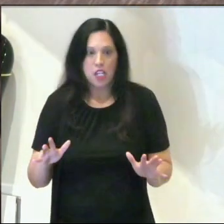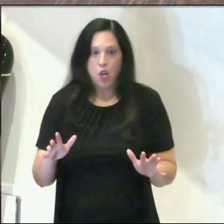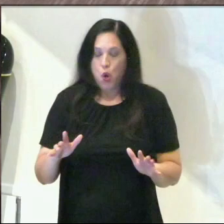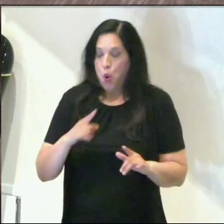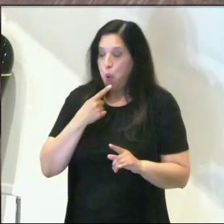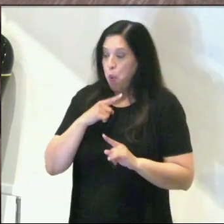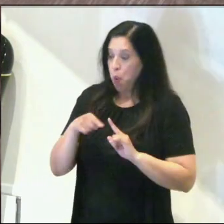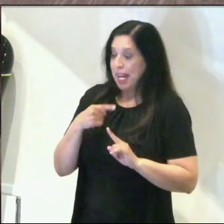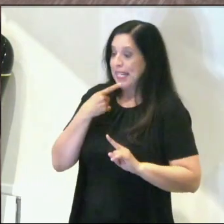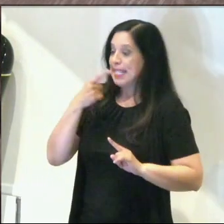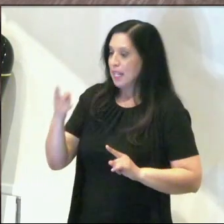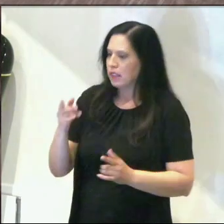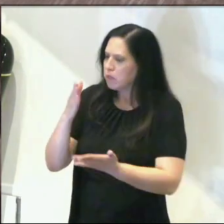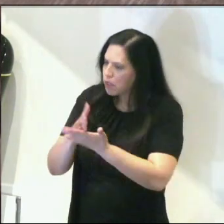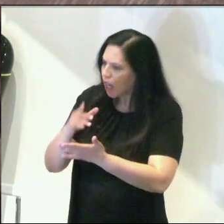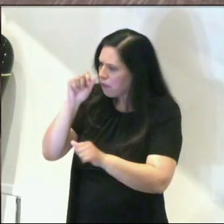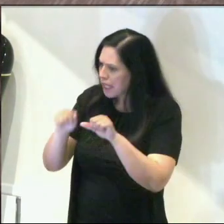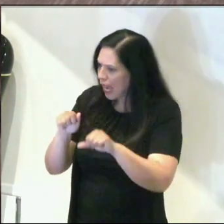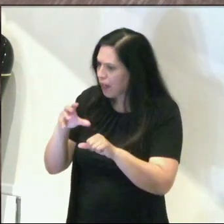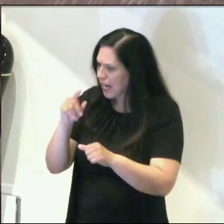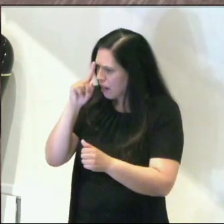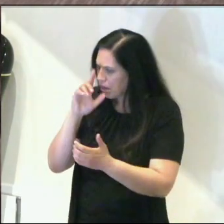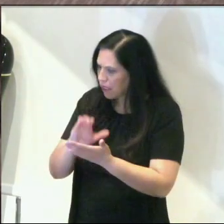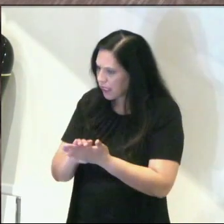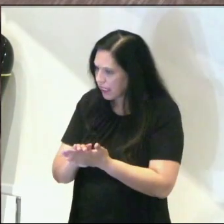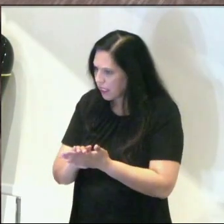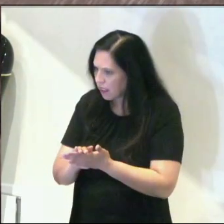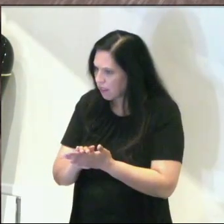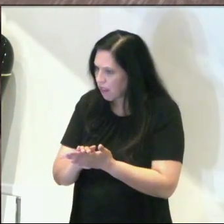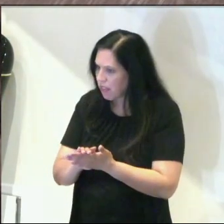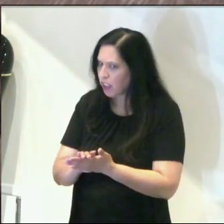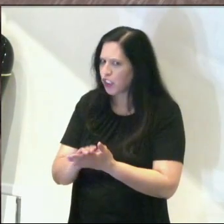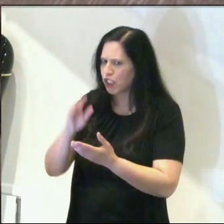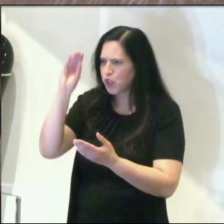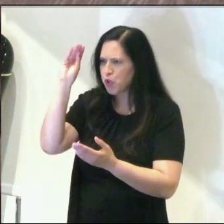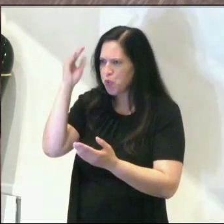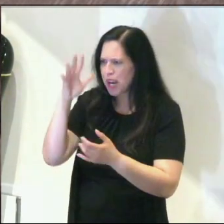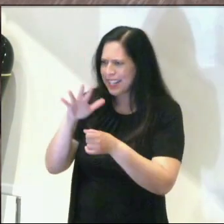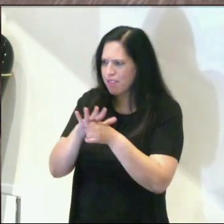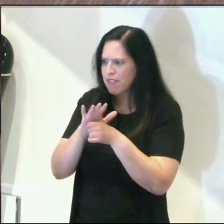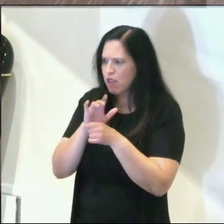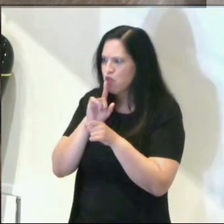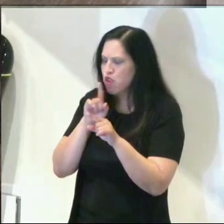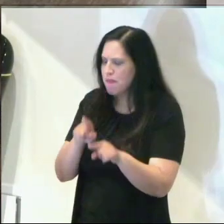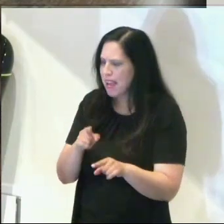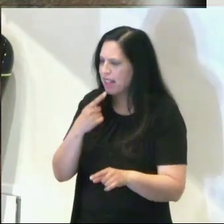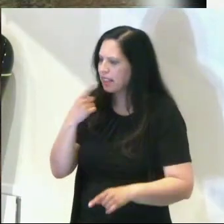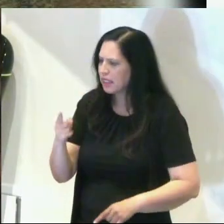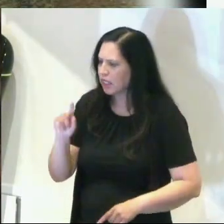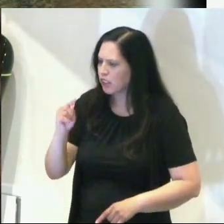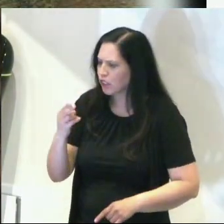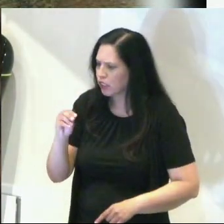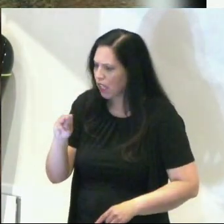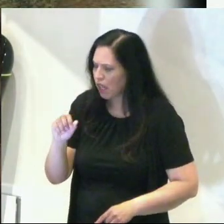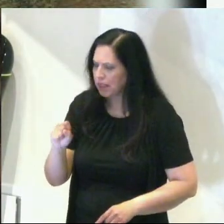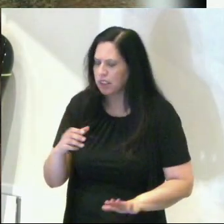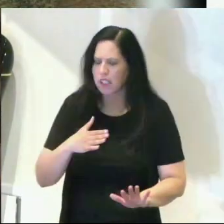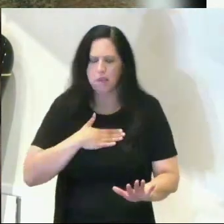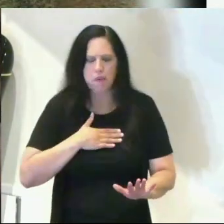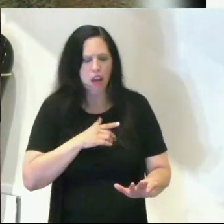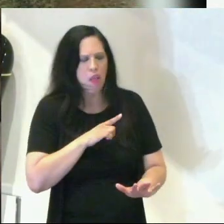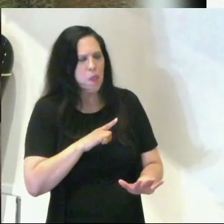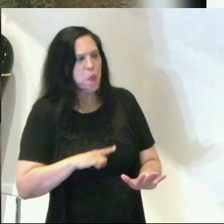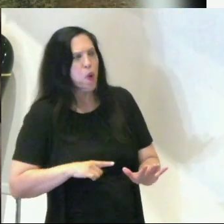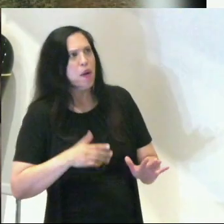says stop doubting and believe, there's this kind of gracious and loving command that he gives to Thomas. Thomas answers with, my Lord